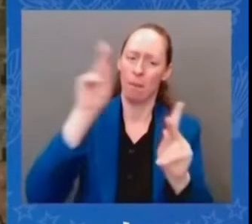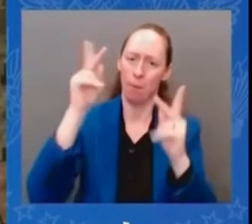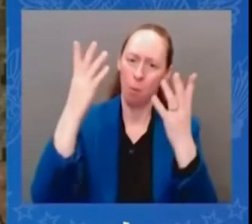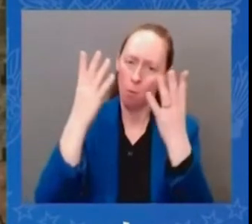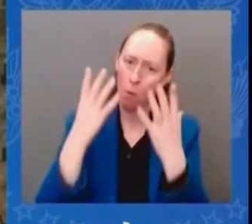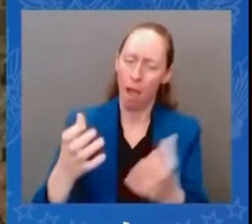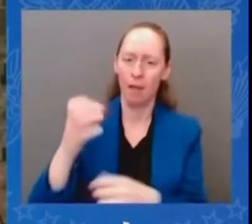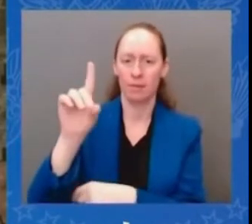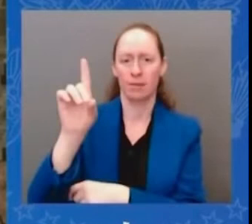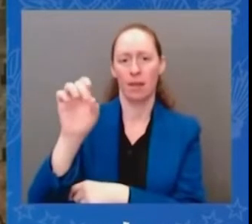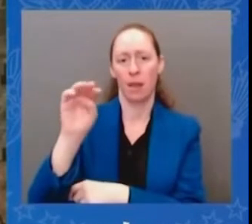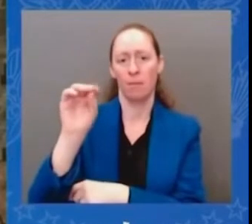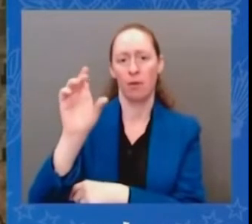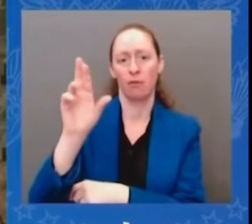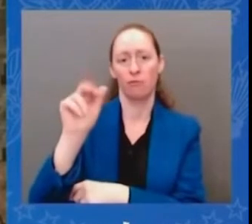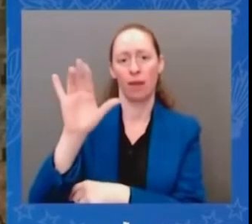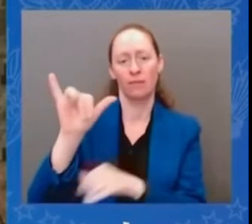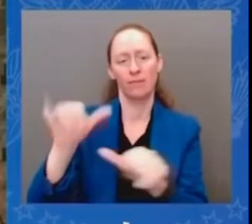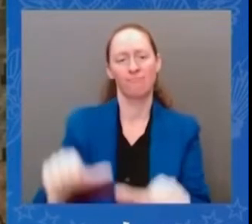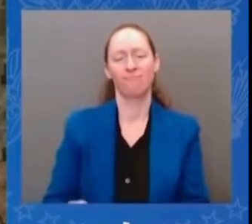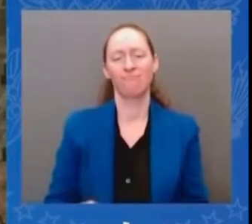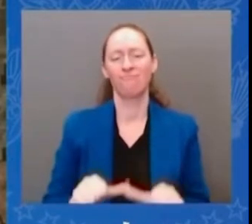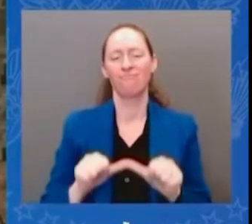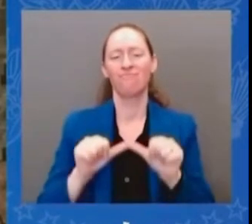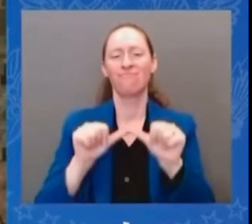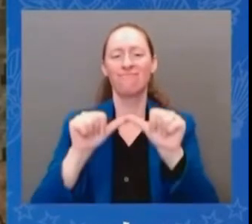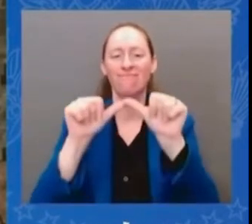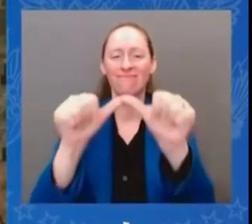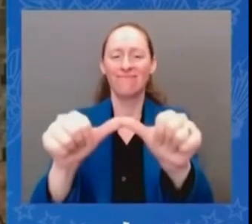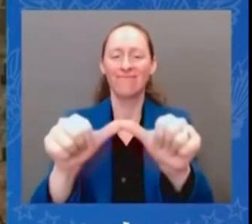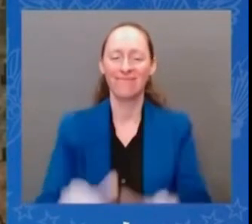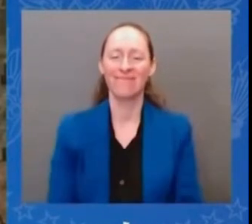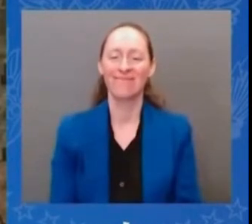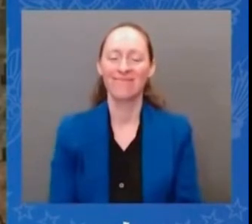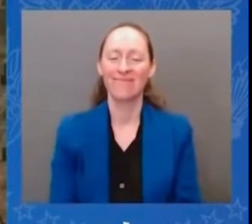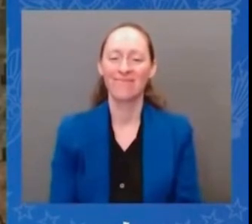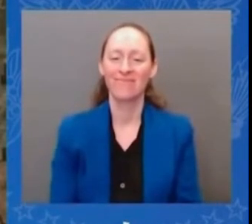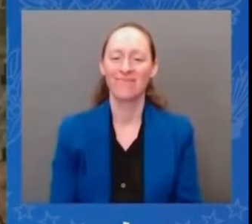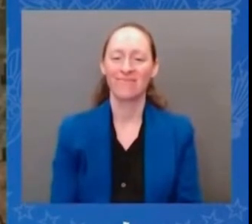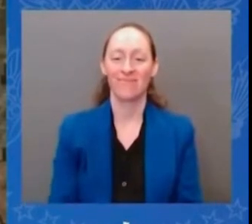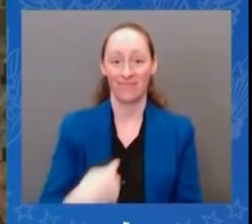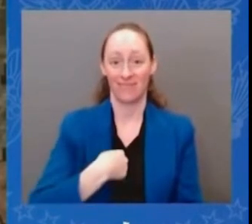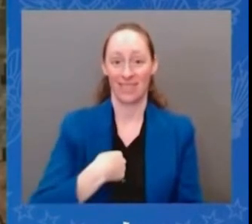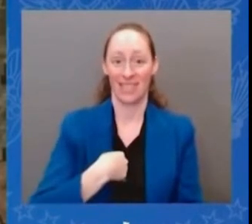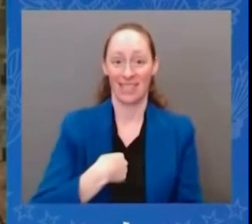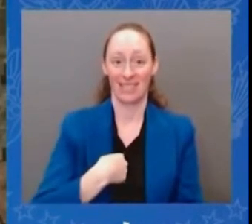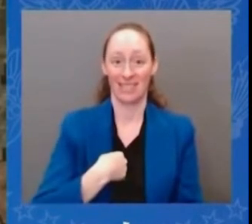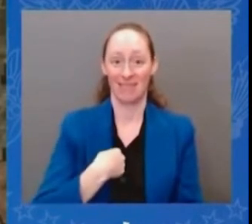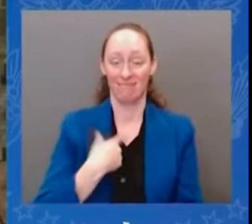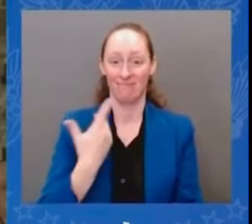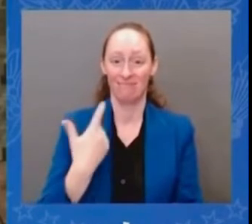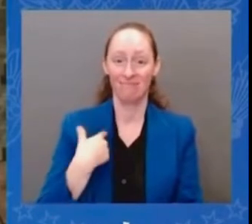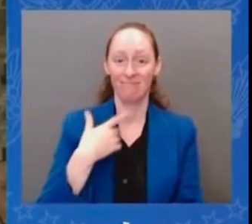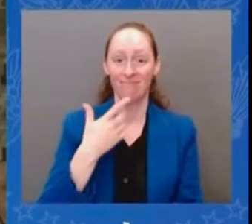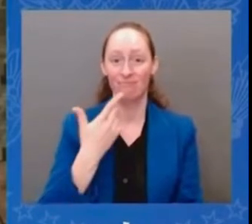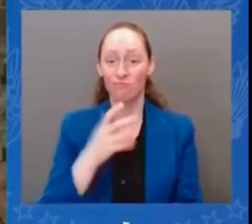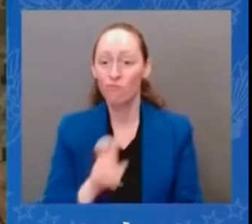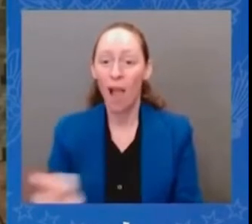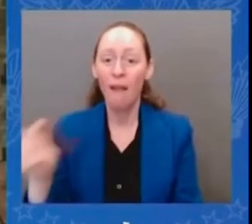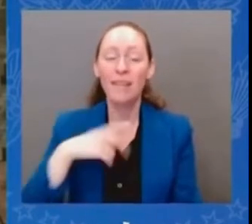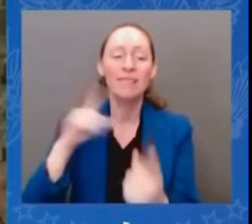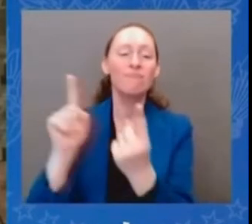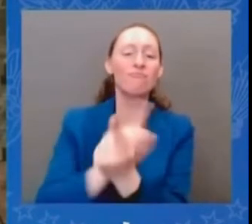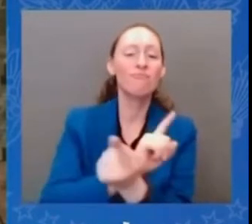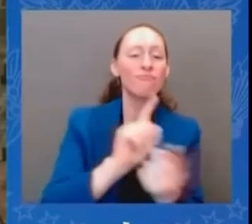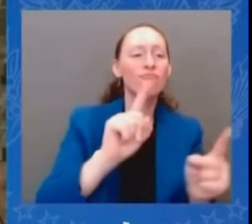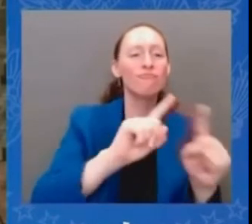as well have been following our elections at home excuse me a little cold and what these elections showed is that there's a